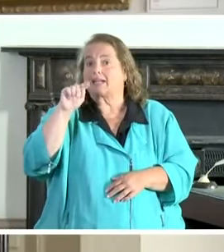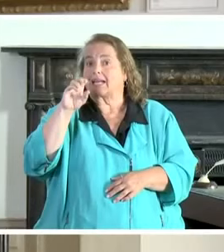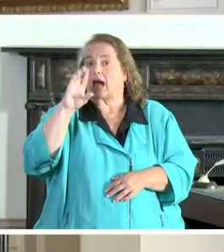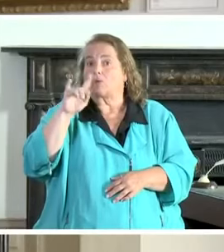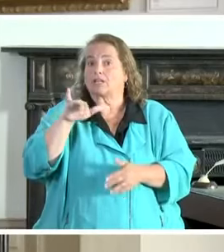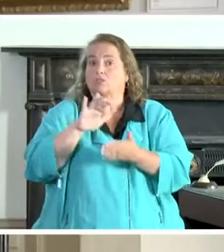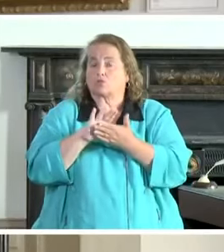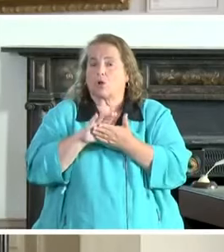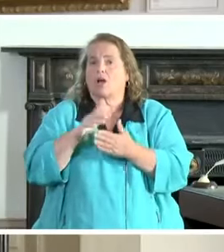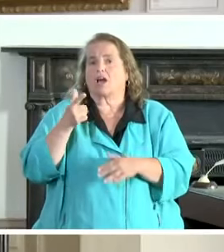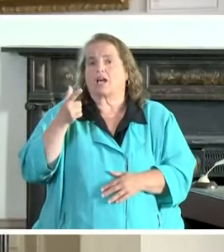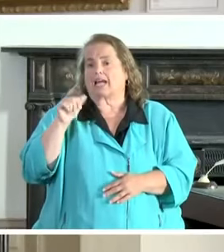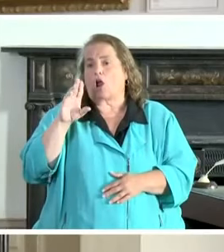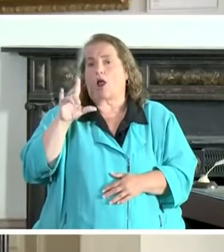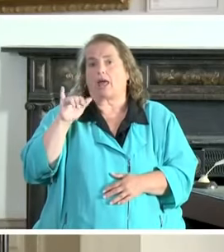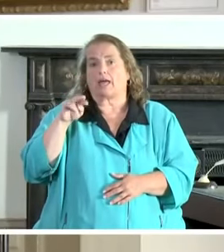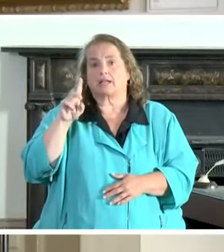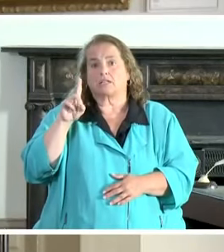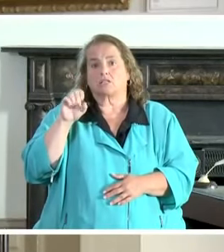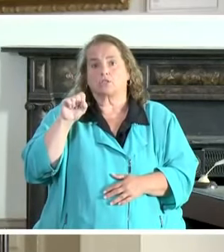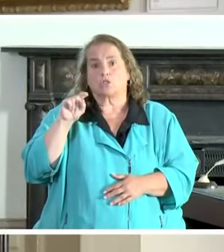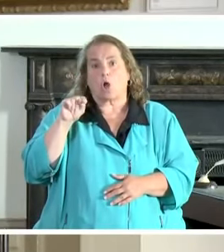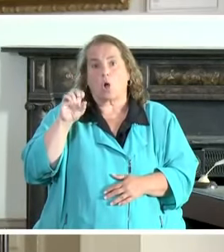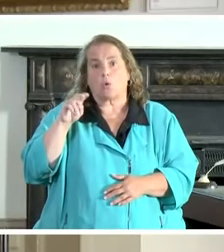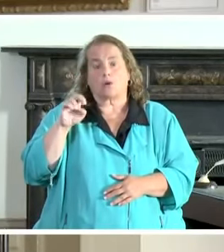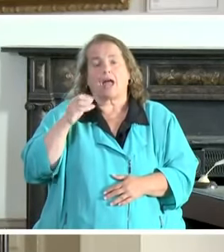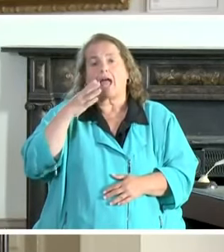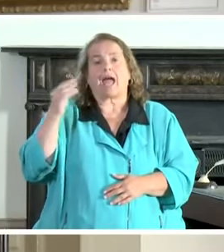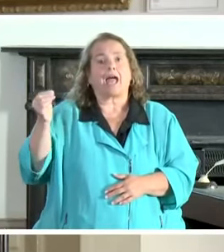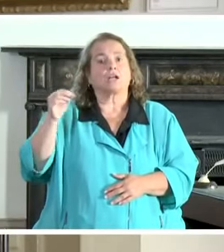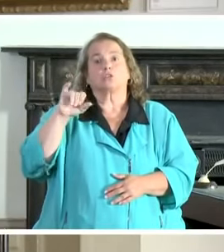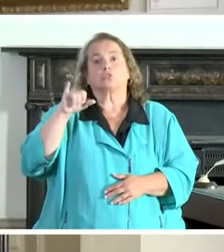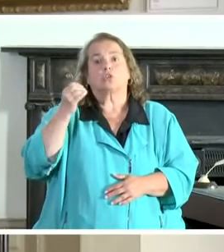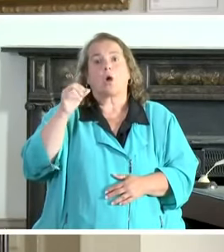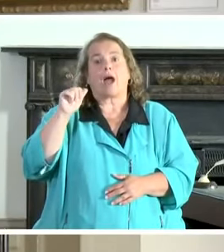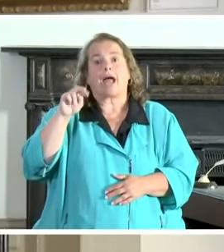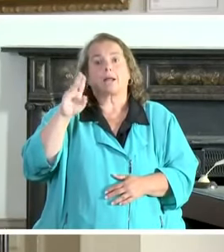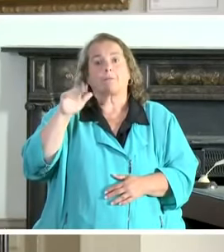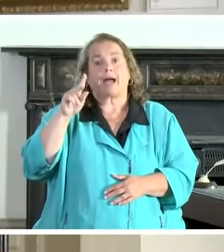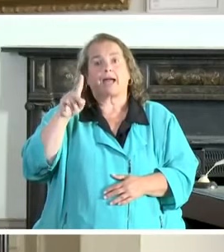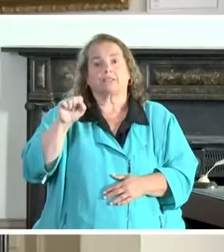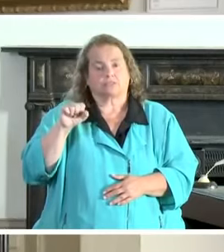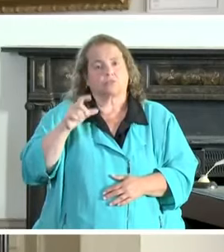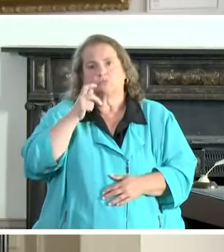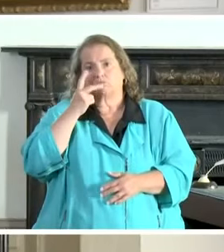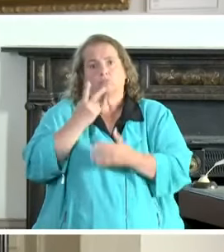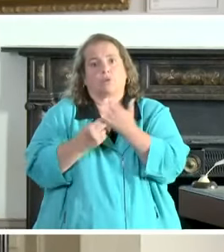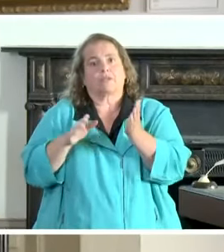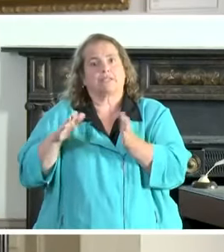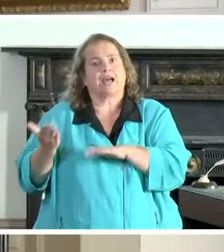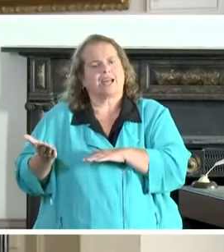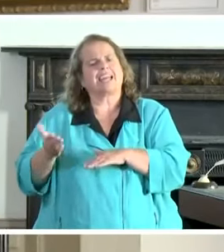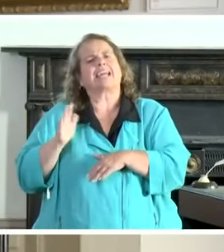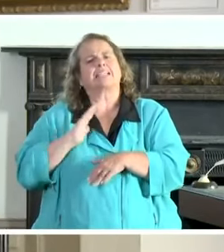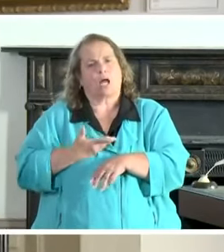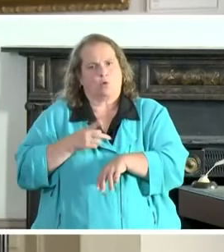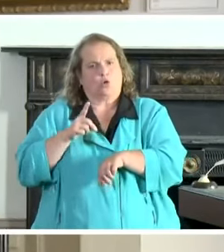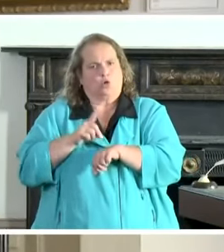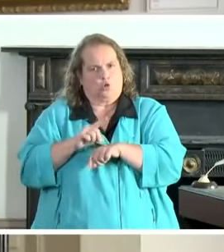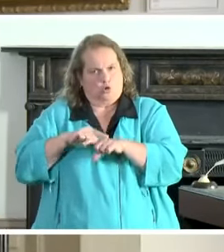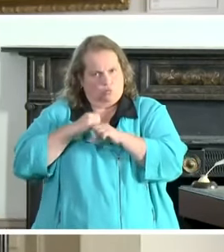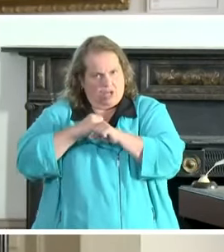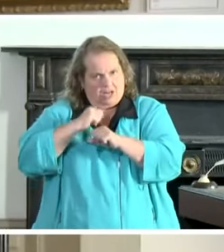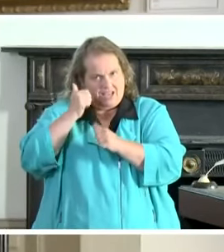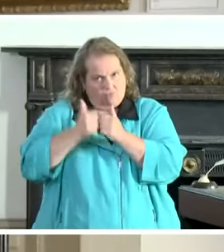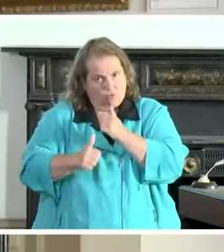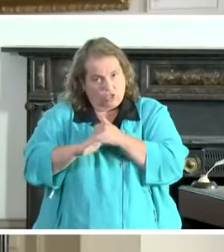Stone and Joanne Banks to the virus as well. So it is our duty to protect every child, but it is also our duty